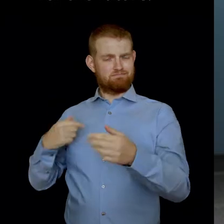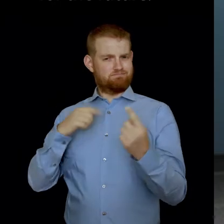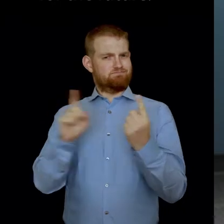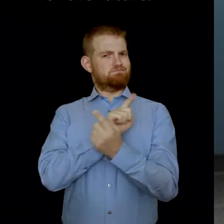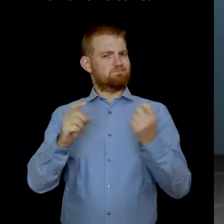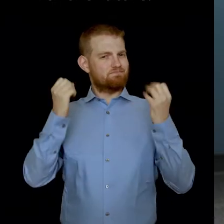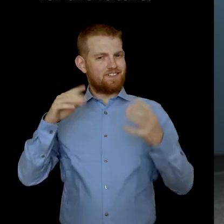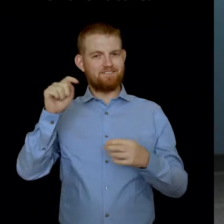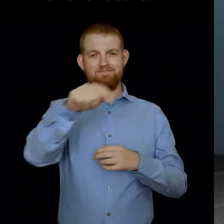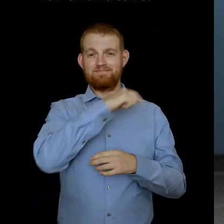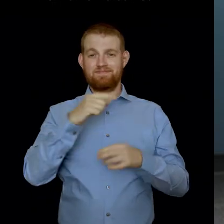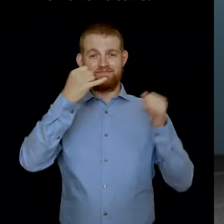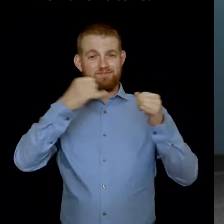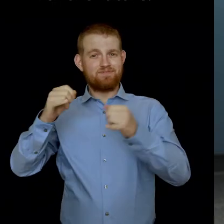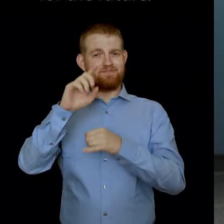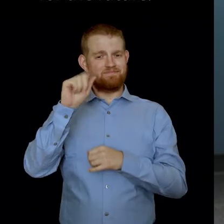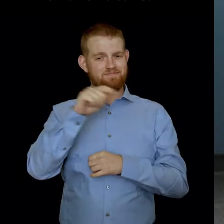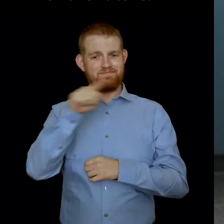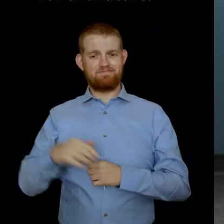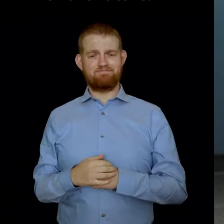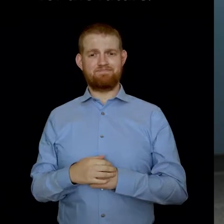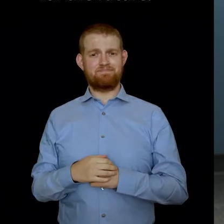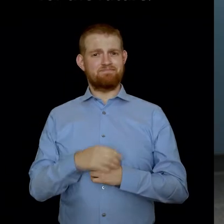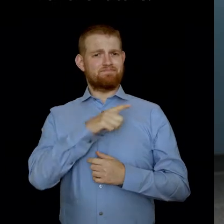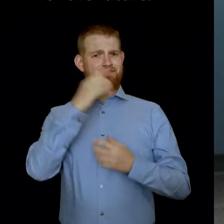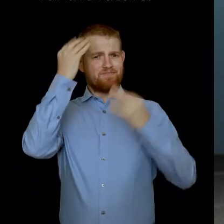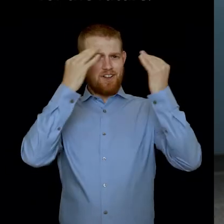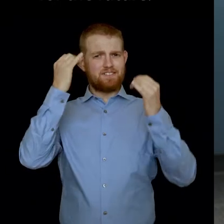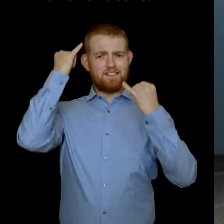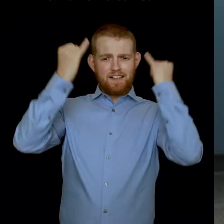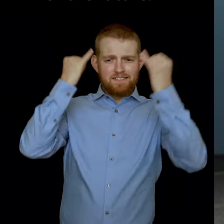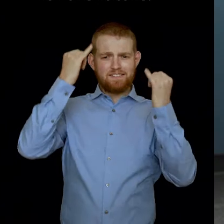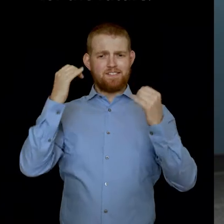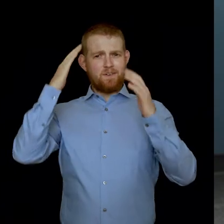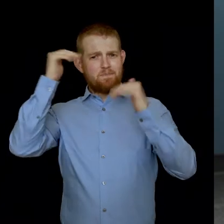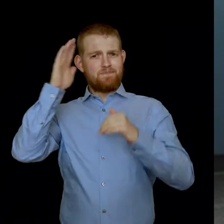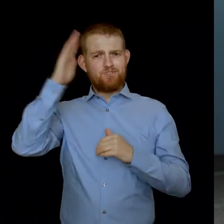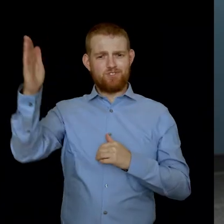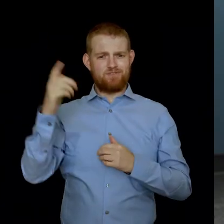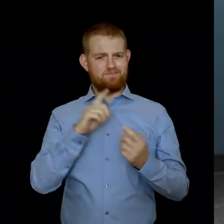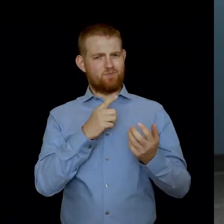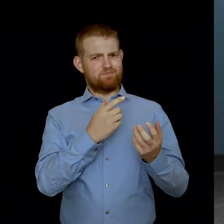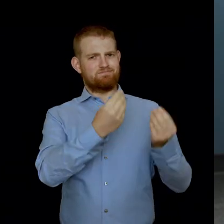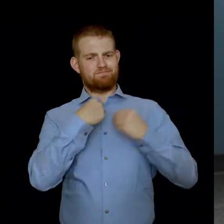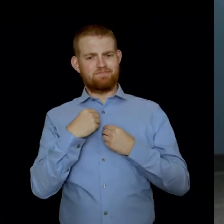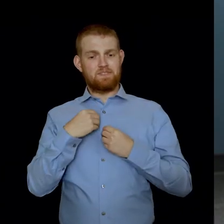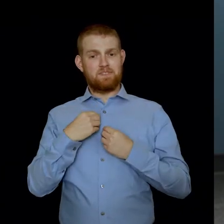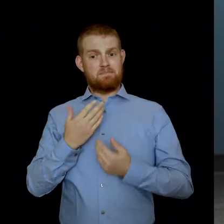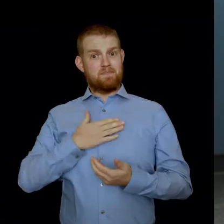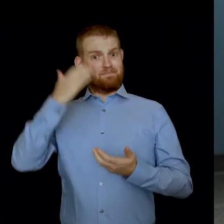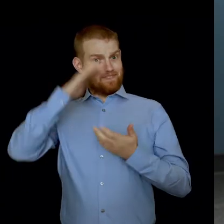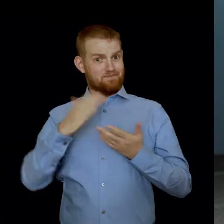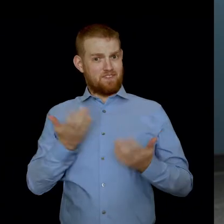During this time I have met many people with disabilities and heard their thoughts and hopes for the future. I believe